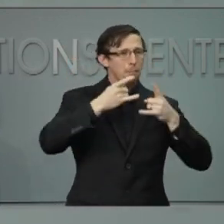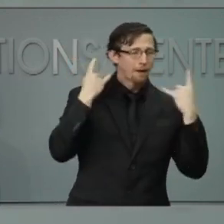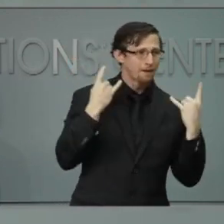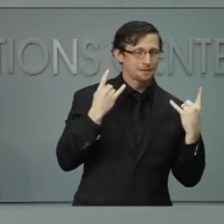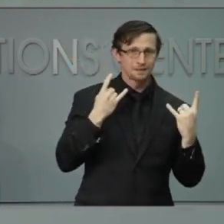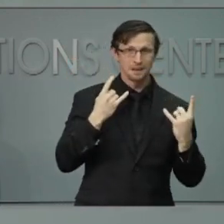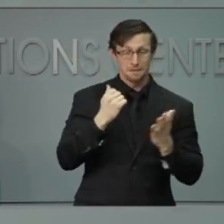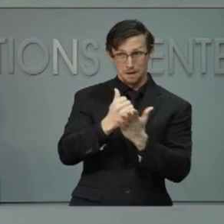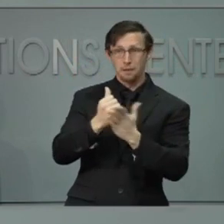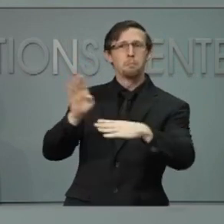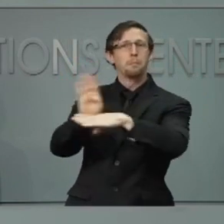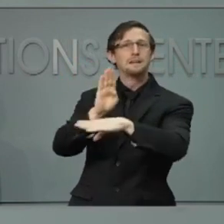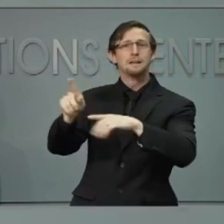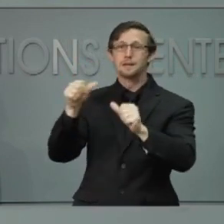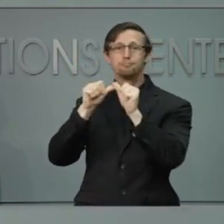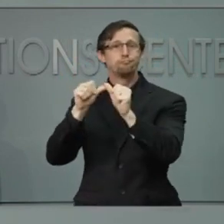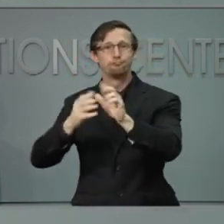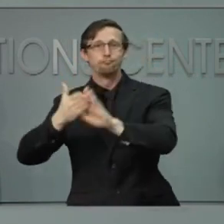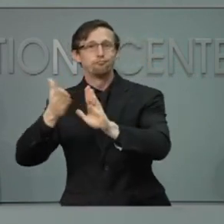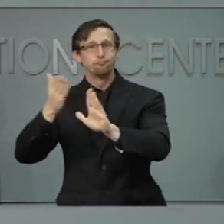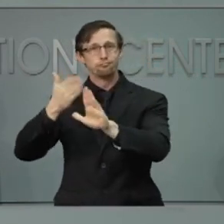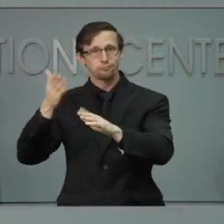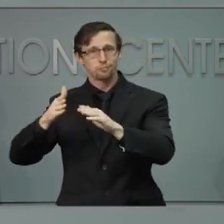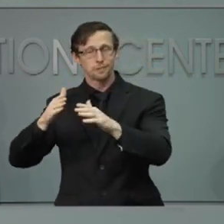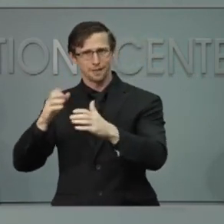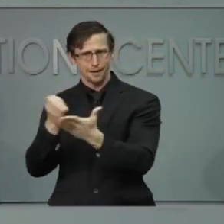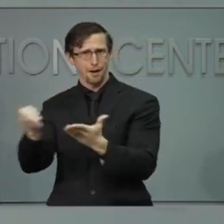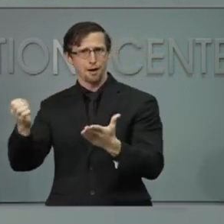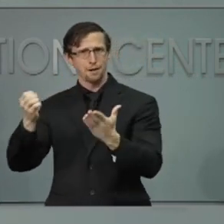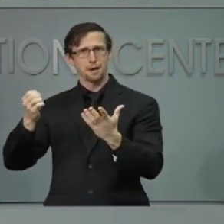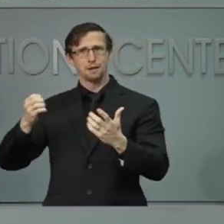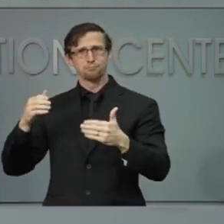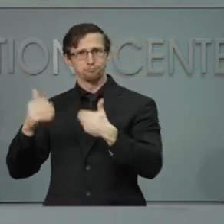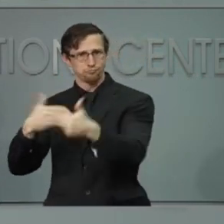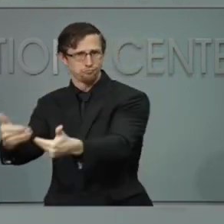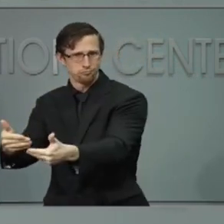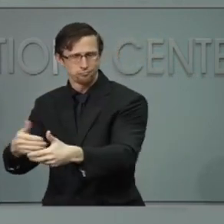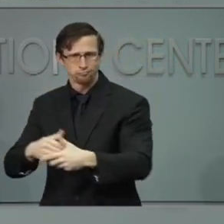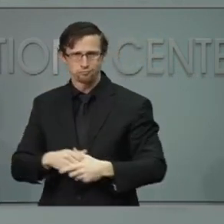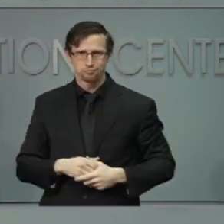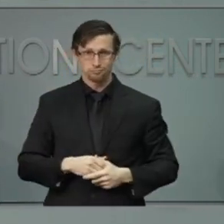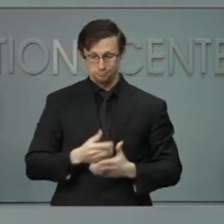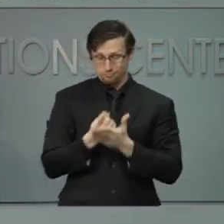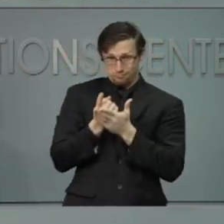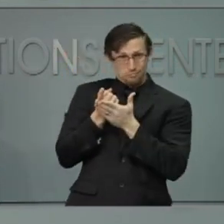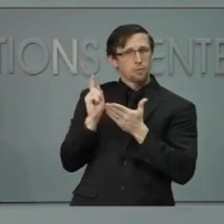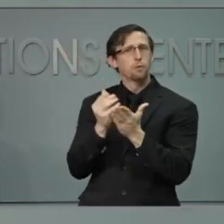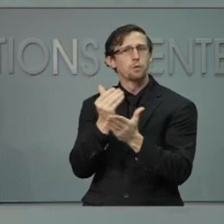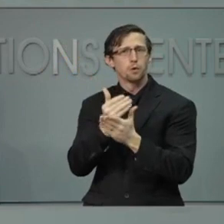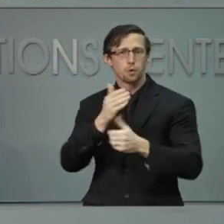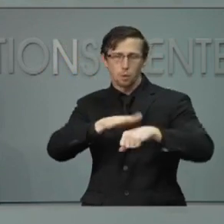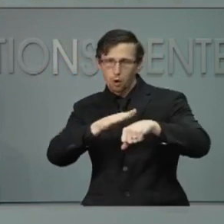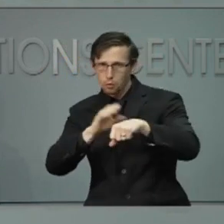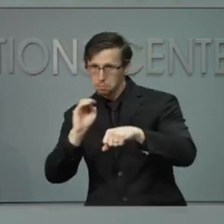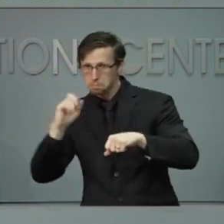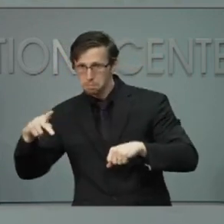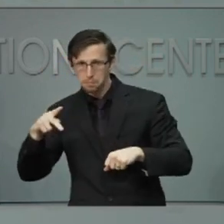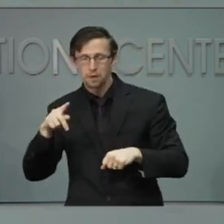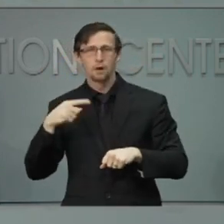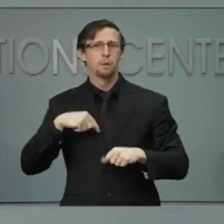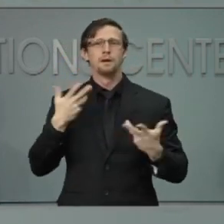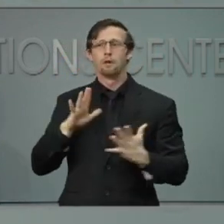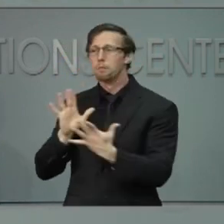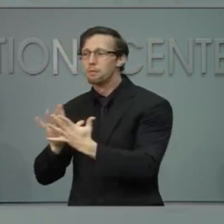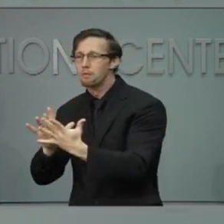to visit stores and other businesses. When we rolled out our county alert map last week, we ask local governments